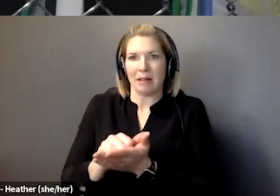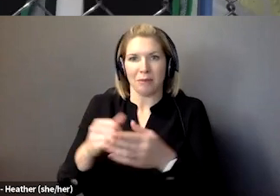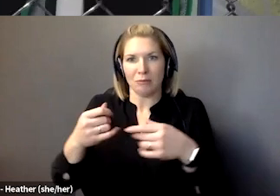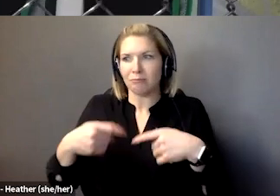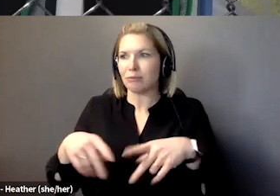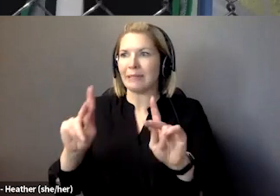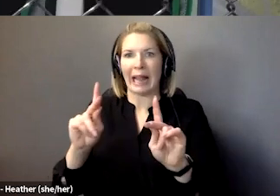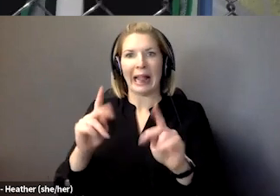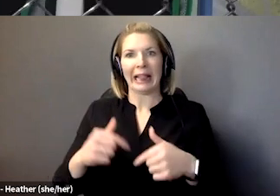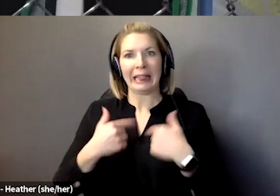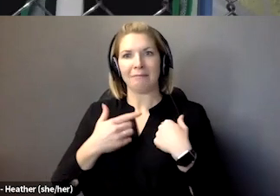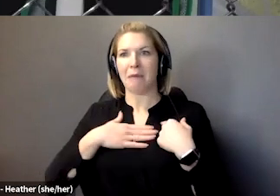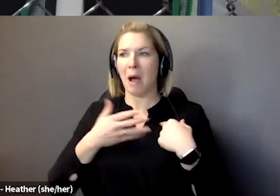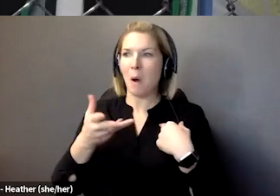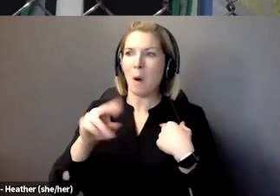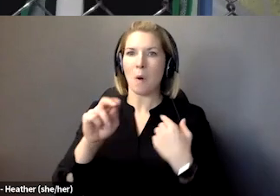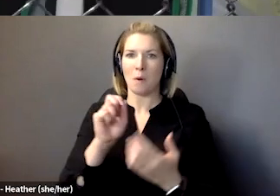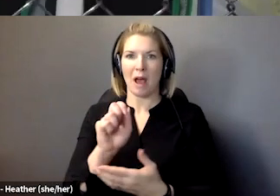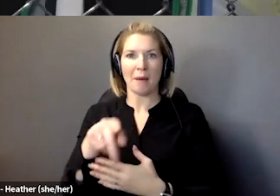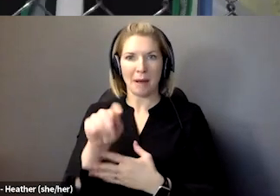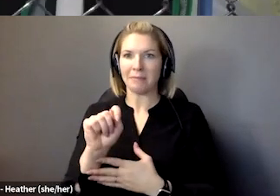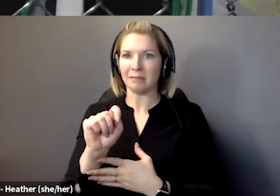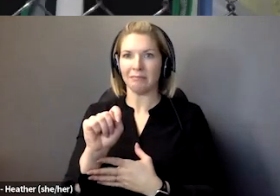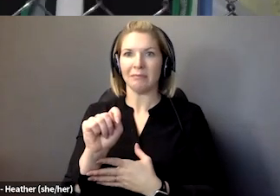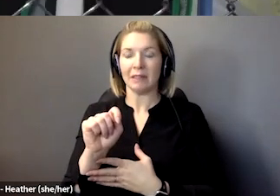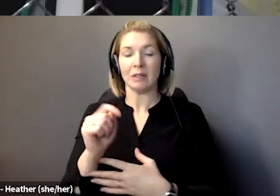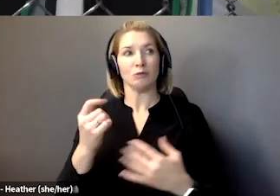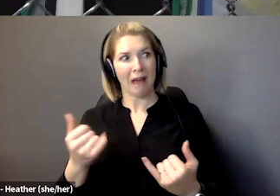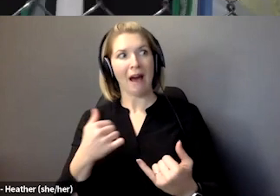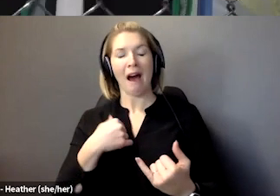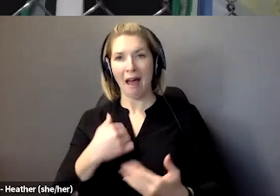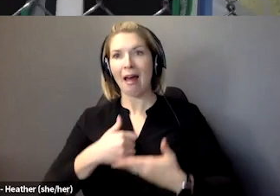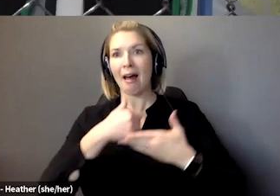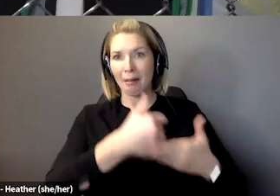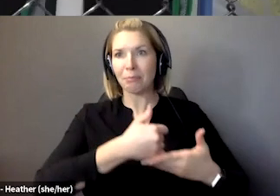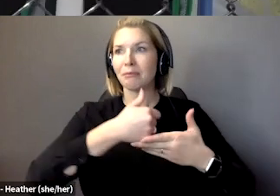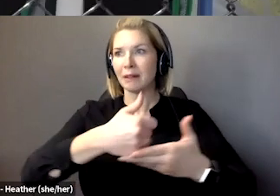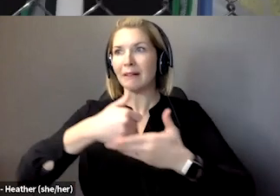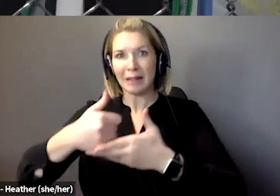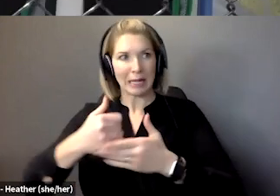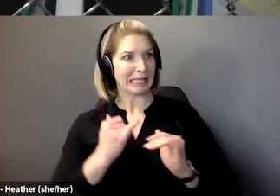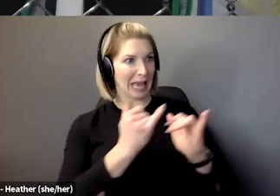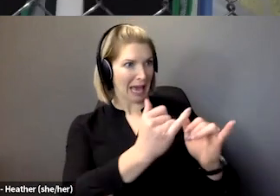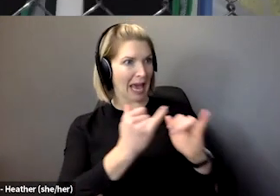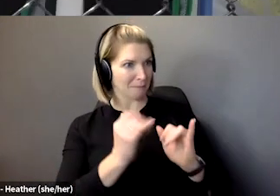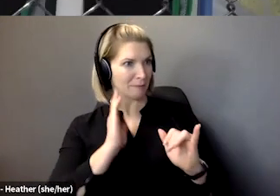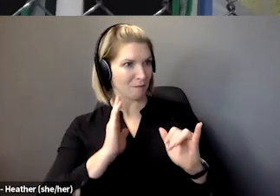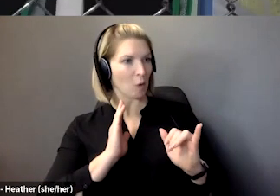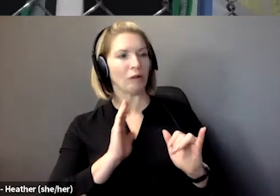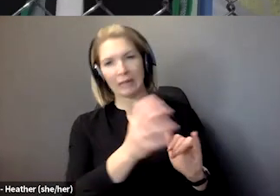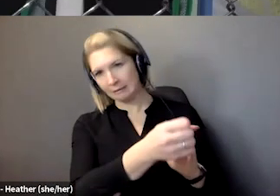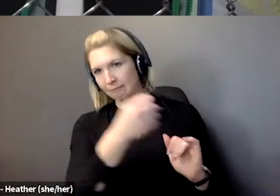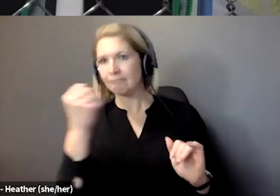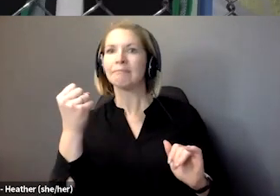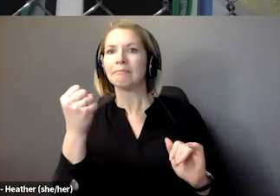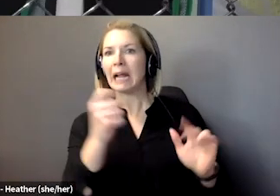helping others get out of the facility and help others avoid the same sites. But